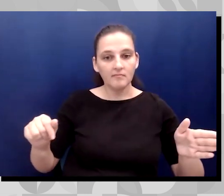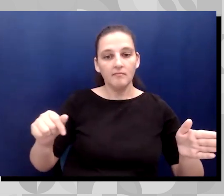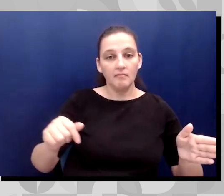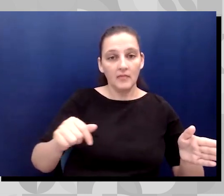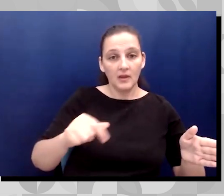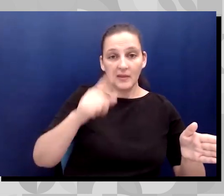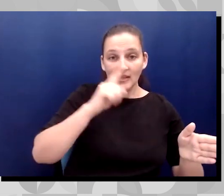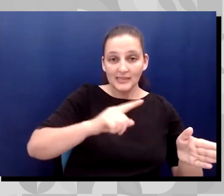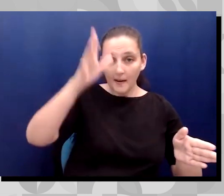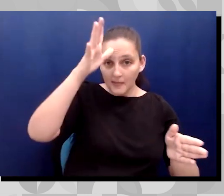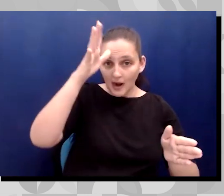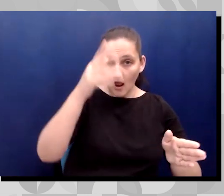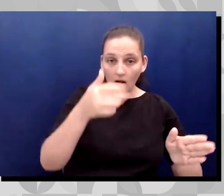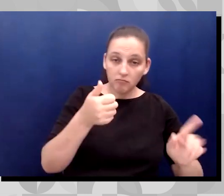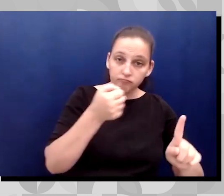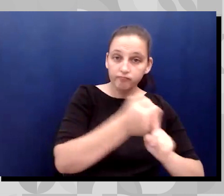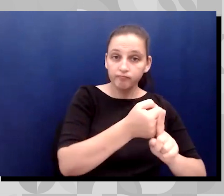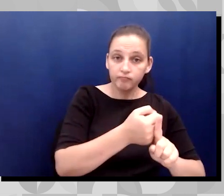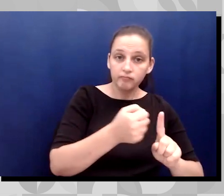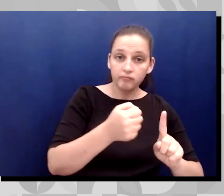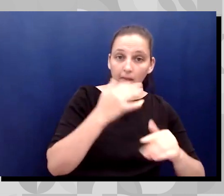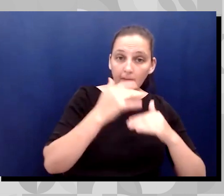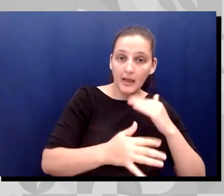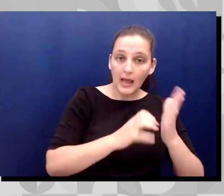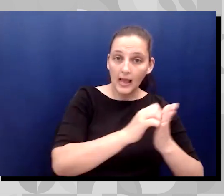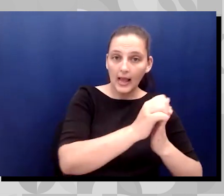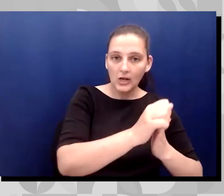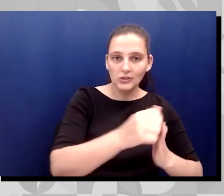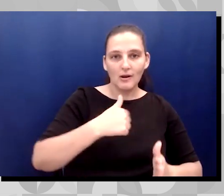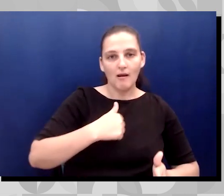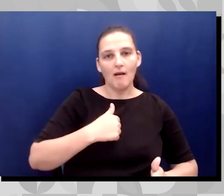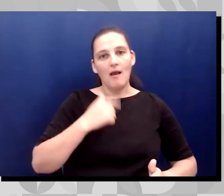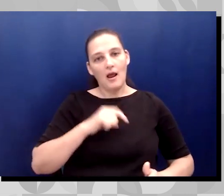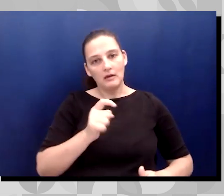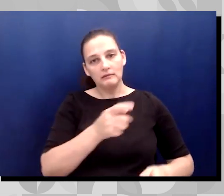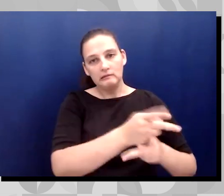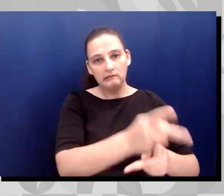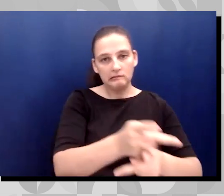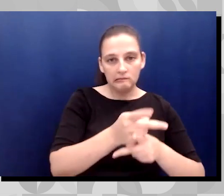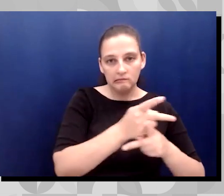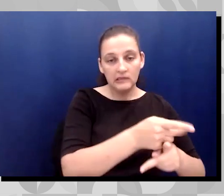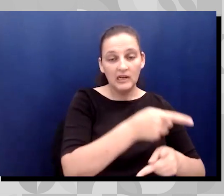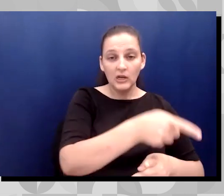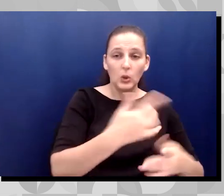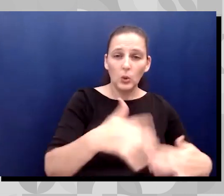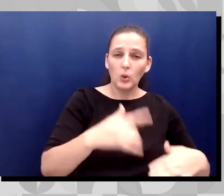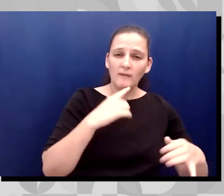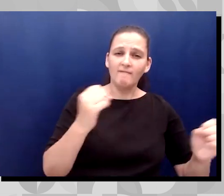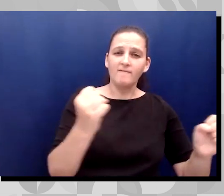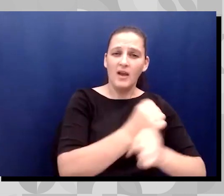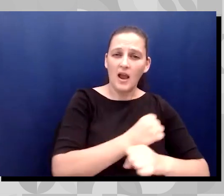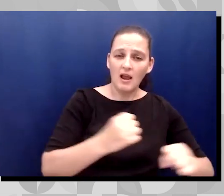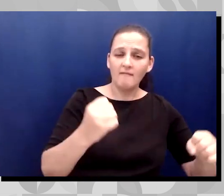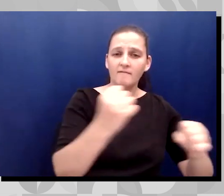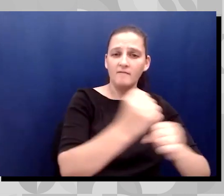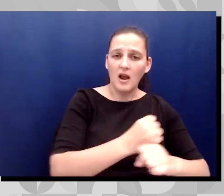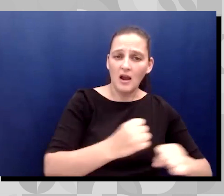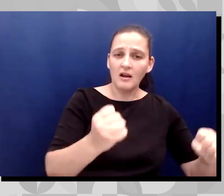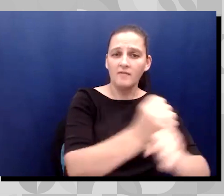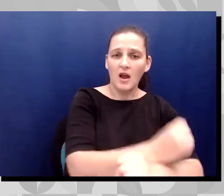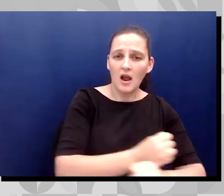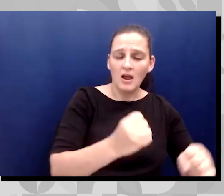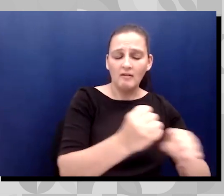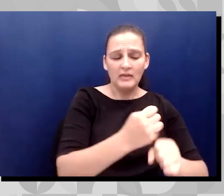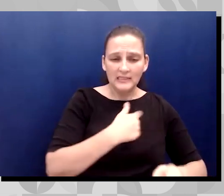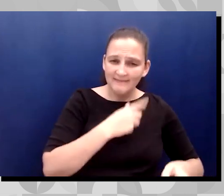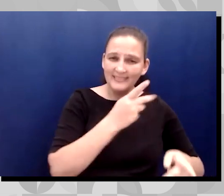who was fighting in the biggest battle of his life. And I think one of the things that